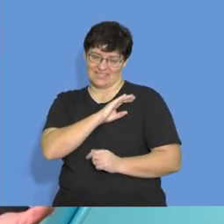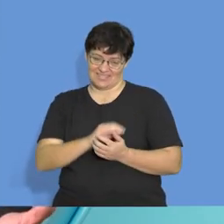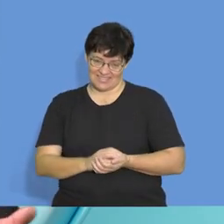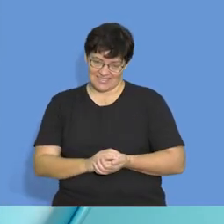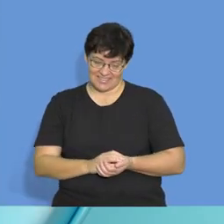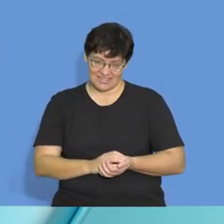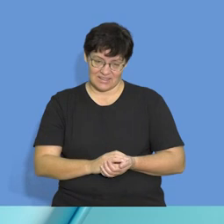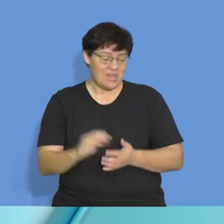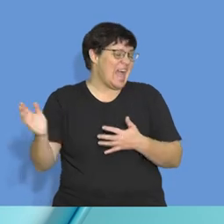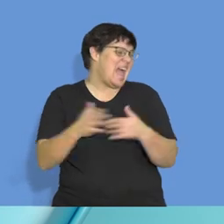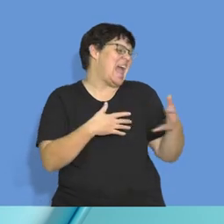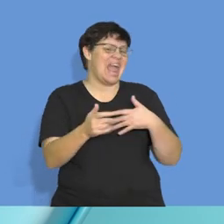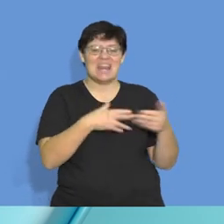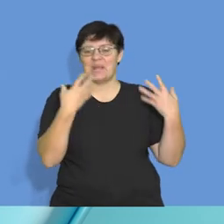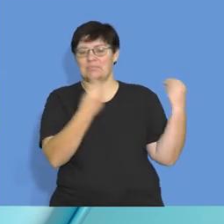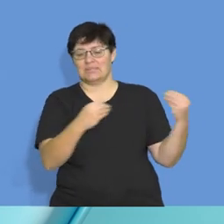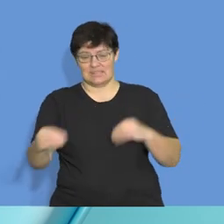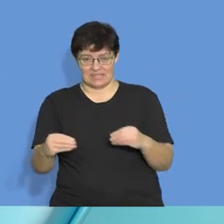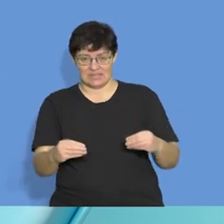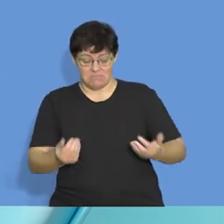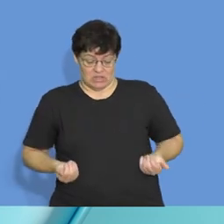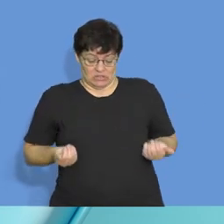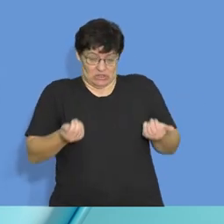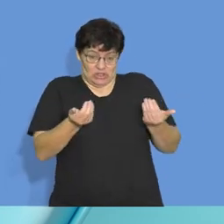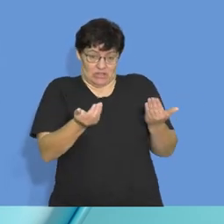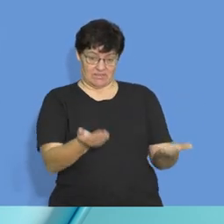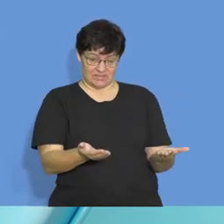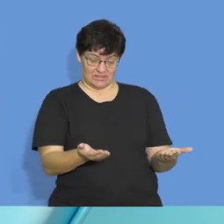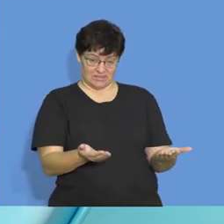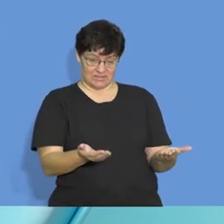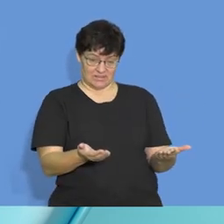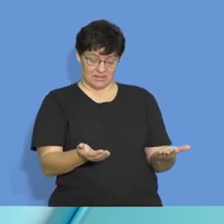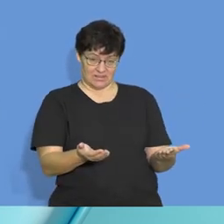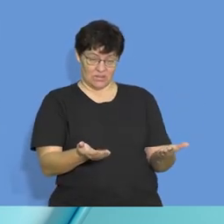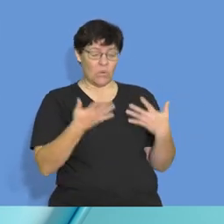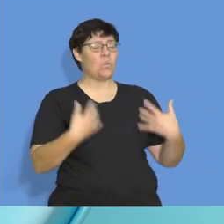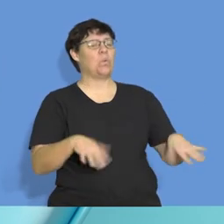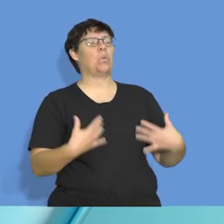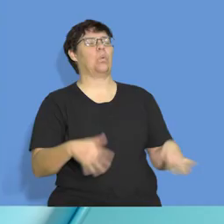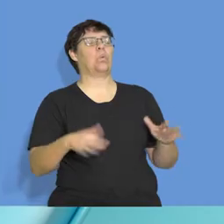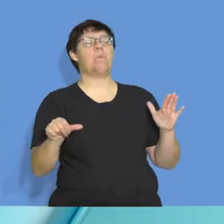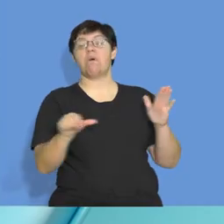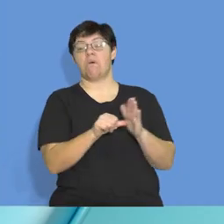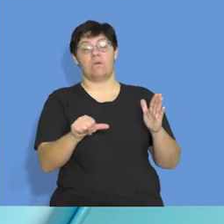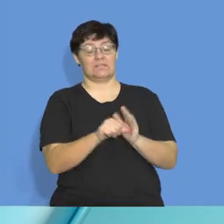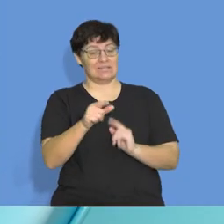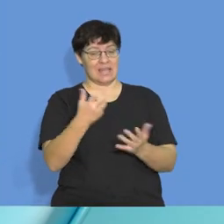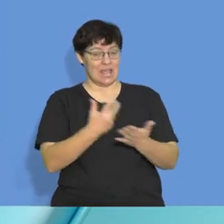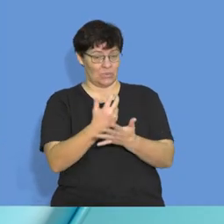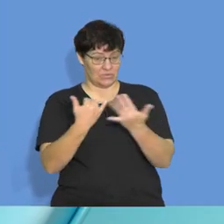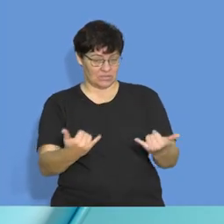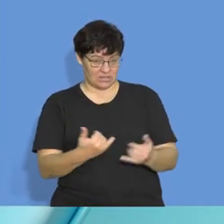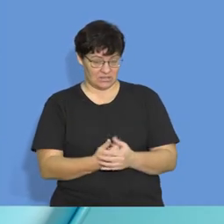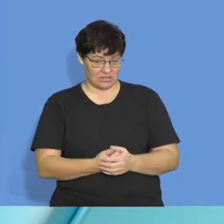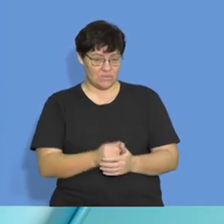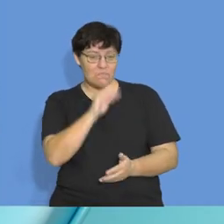any business when it comes to service delivery which is so fundamental in our economy today we have to